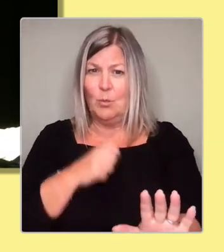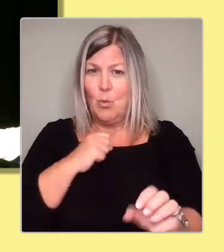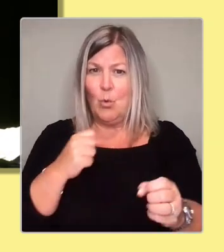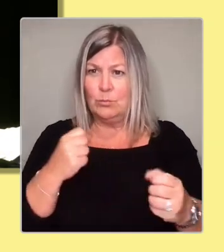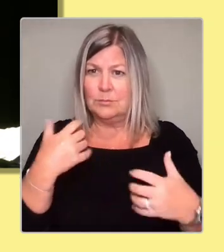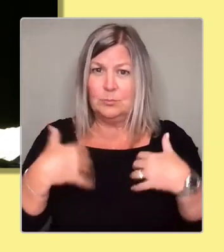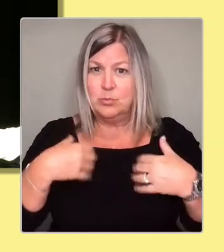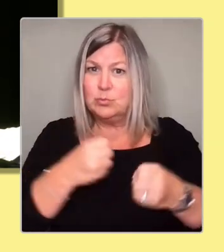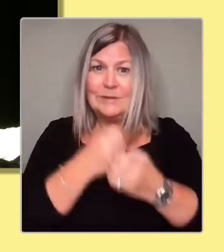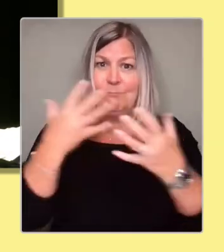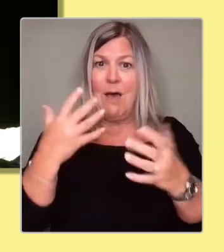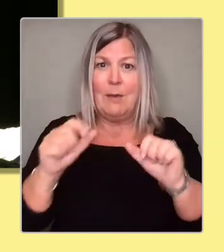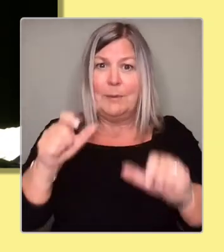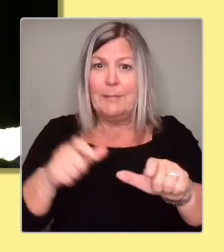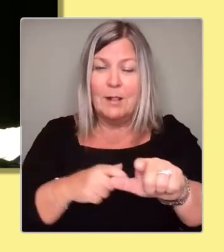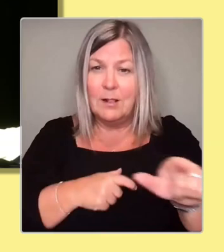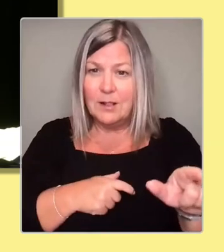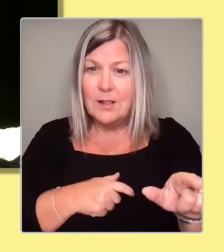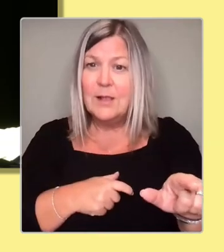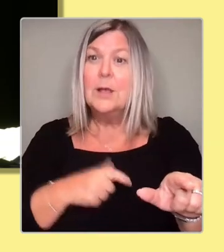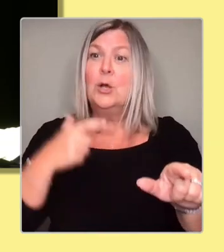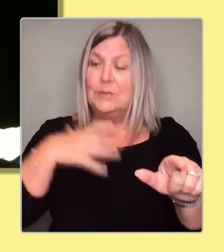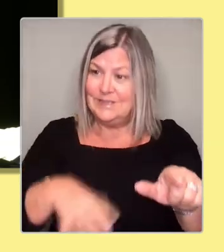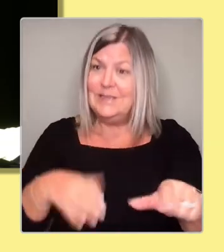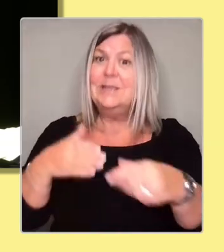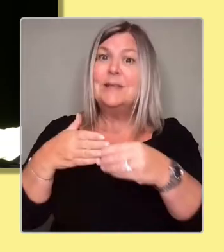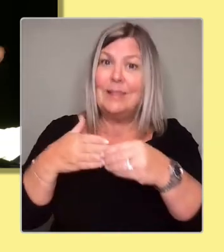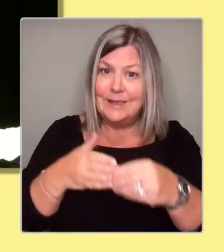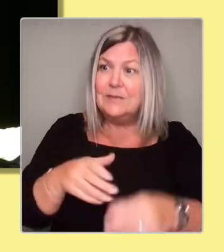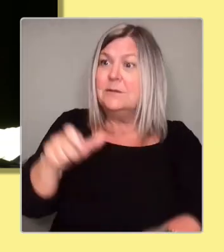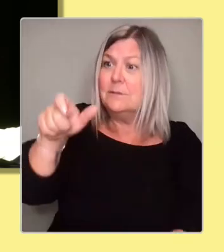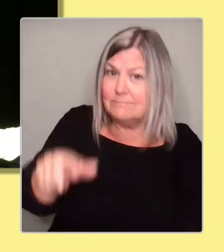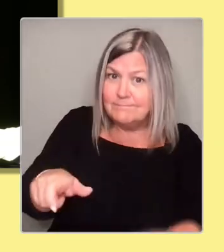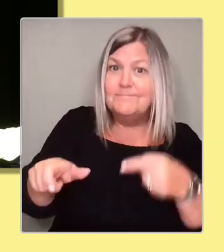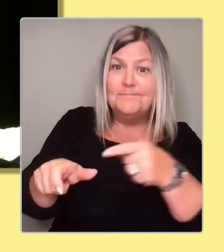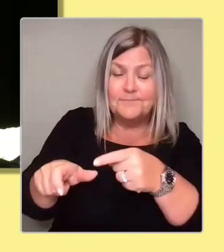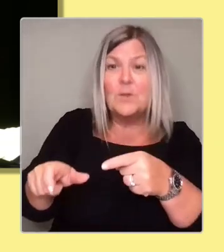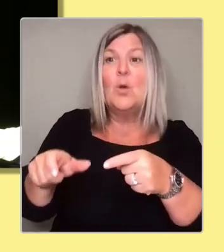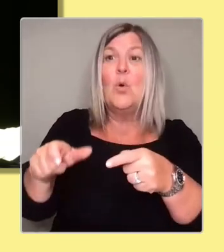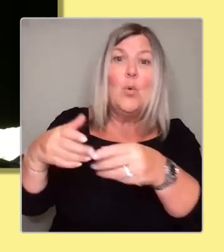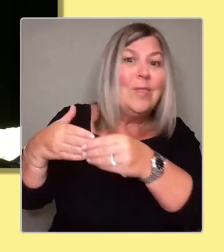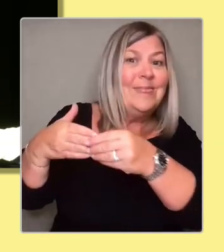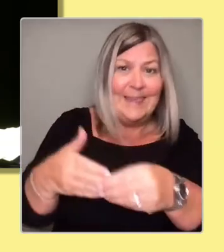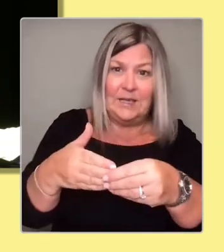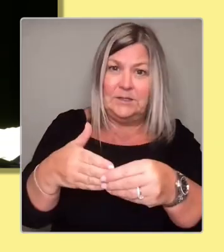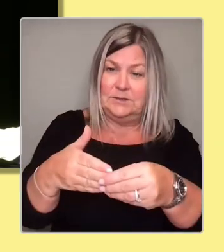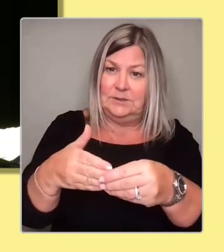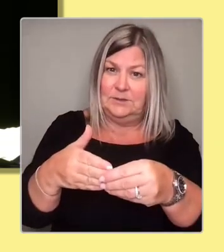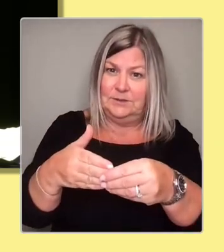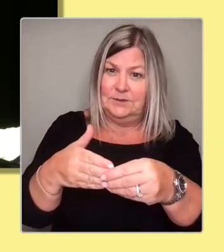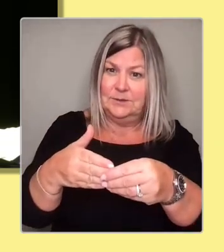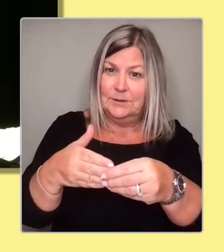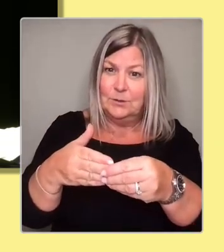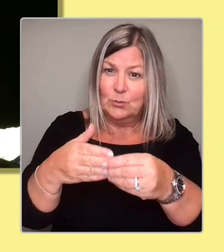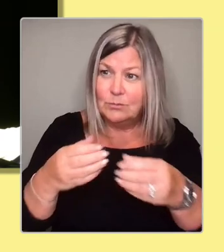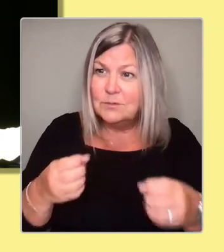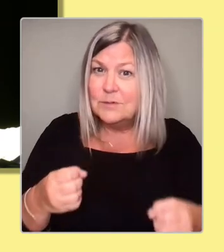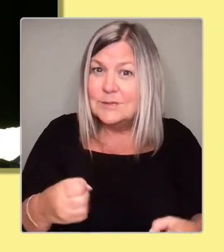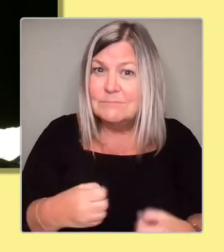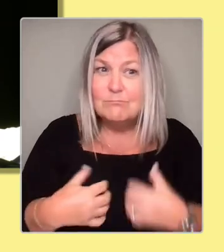people. You need a leader of the SNP that leads from the front, that inspires people about the vision. What we can do with independence,